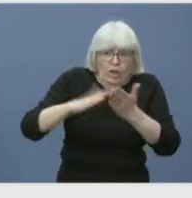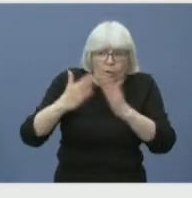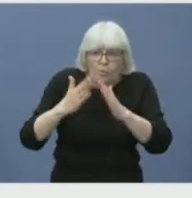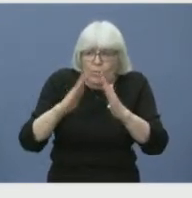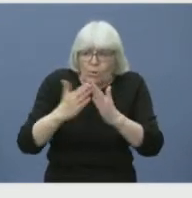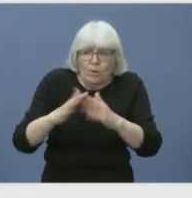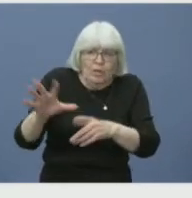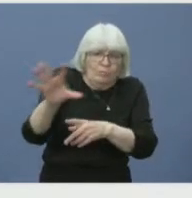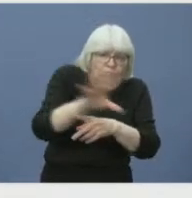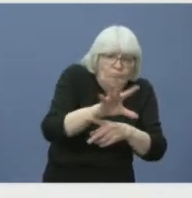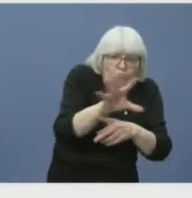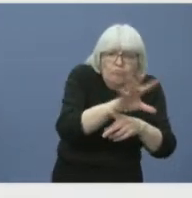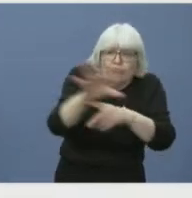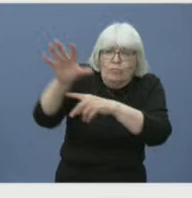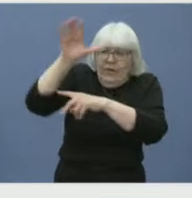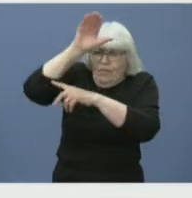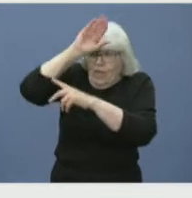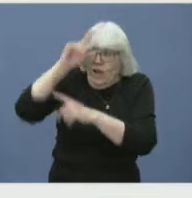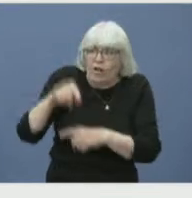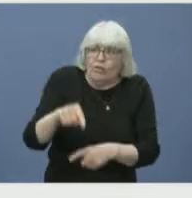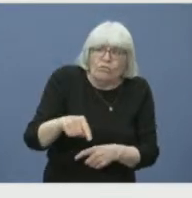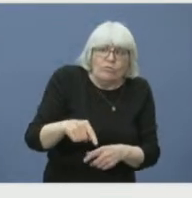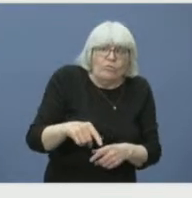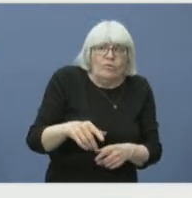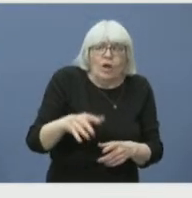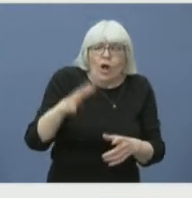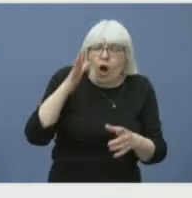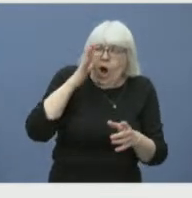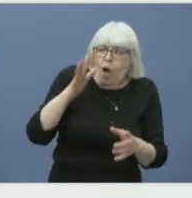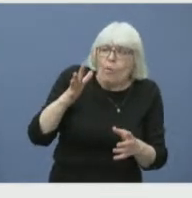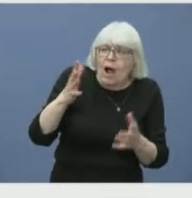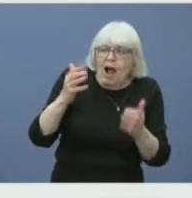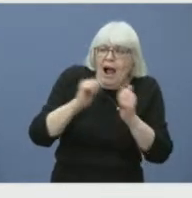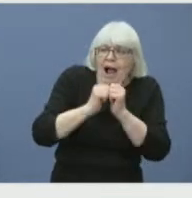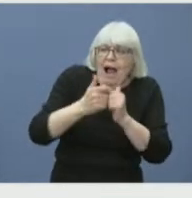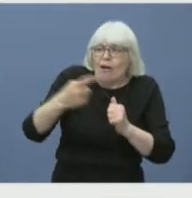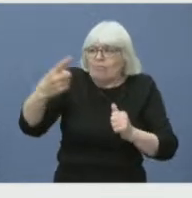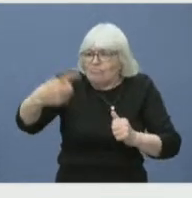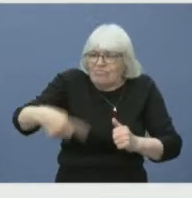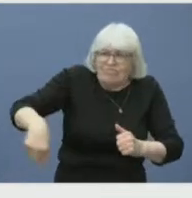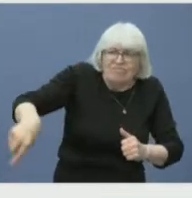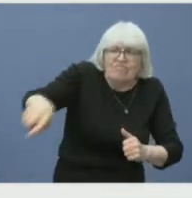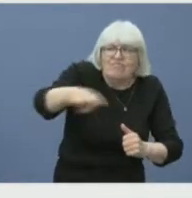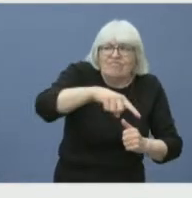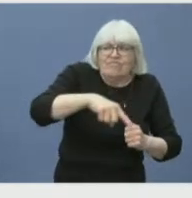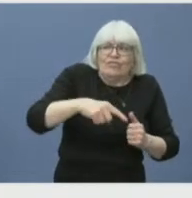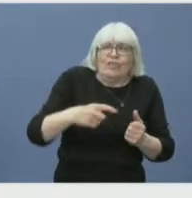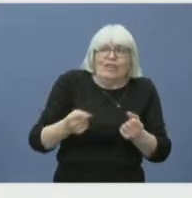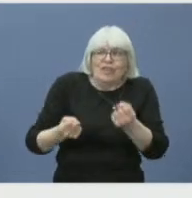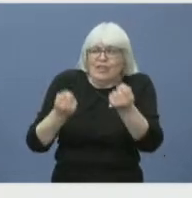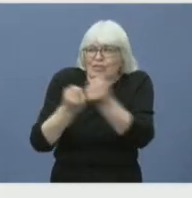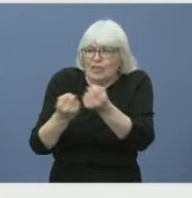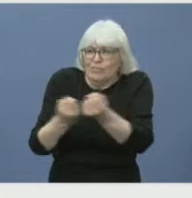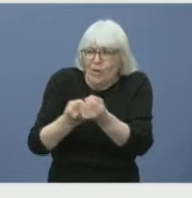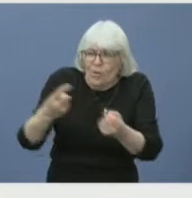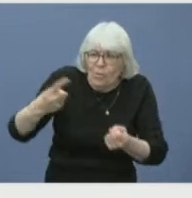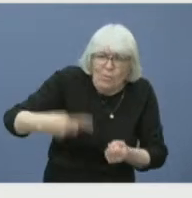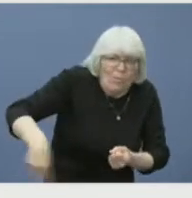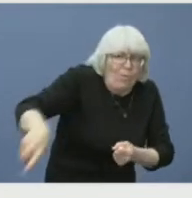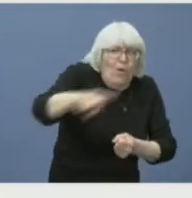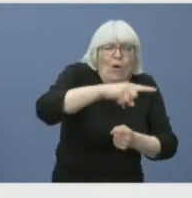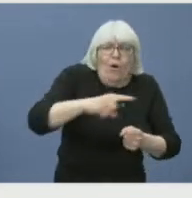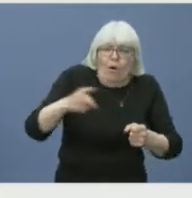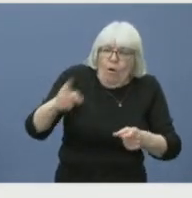will be compensated for this work? Yeah, certainly. Thank you, Lindsay. So even before the wildfires this